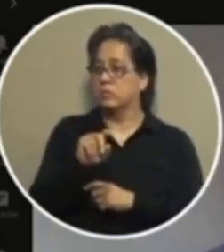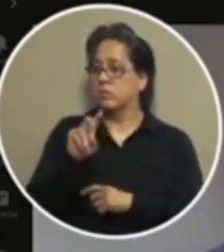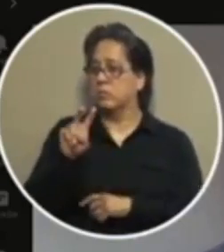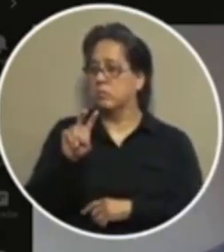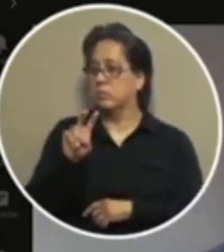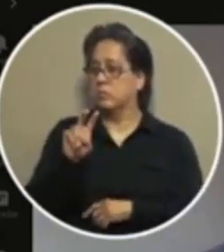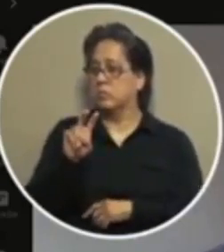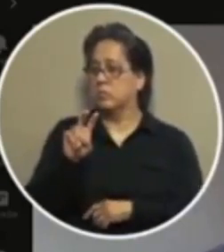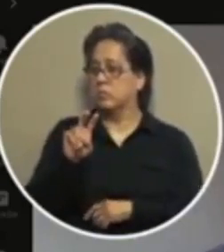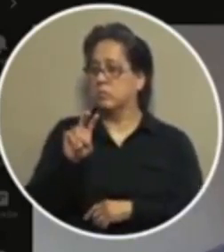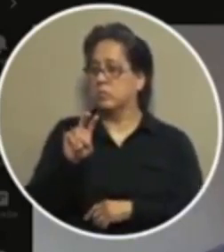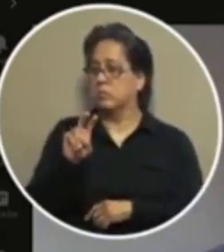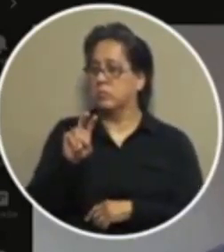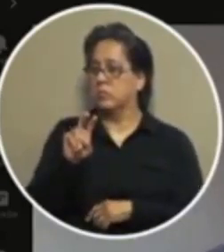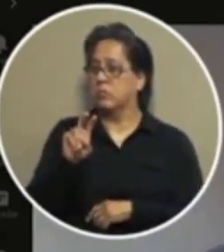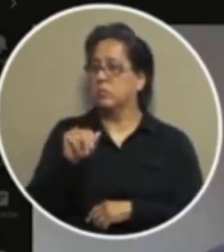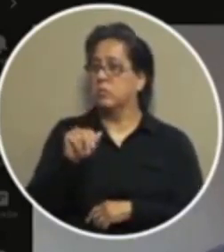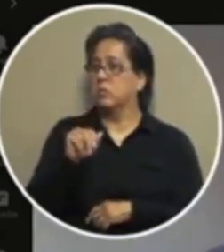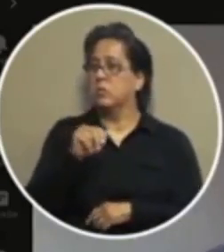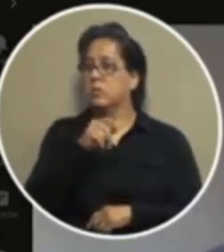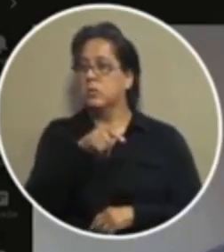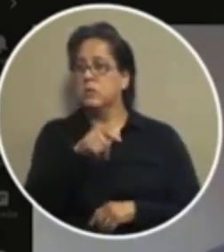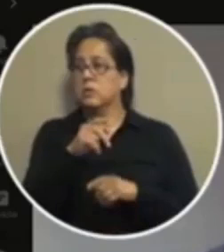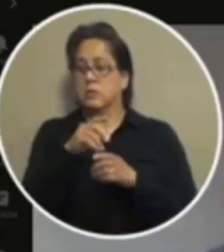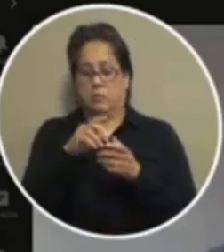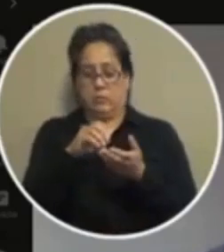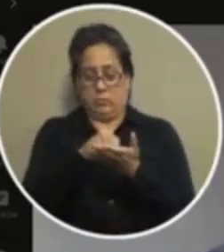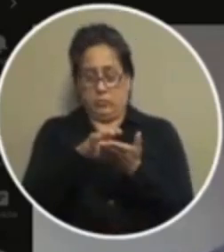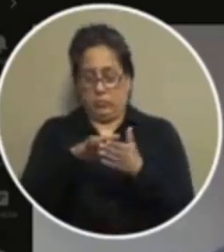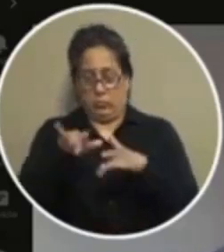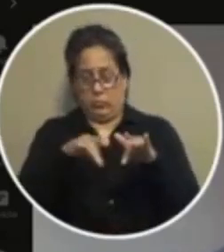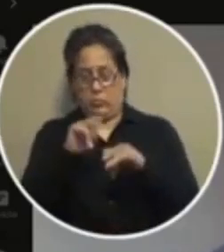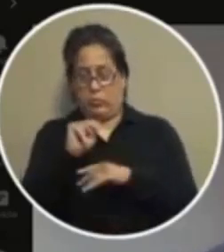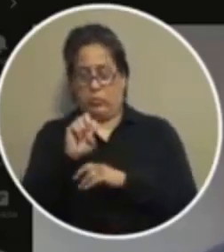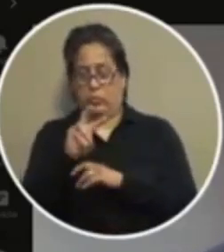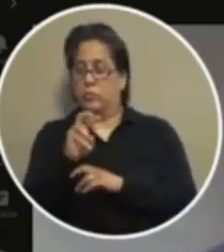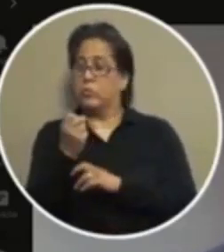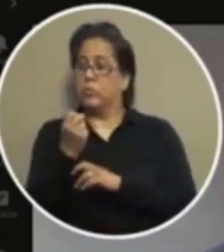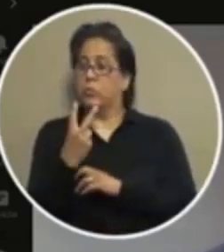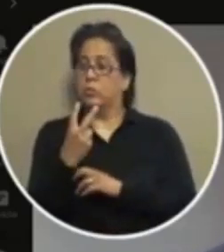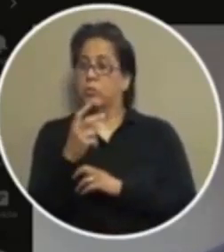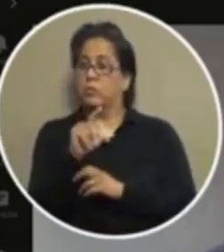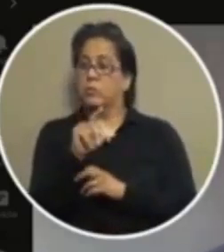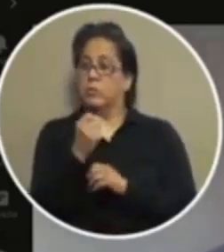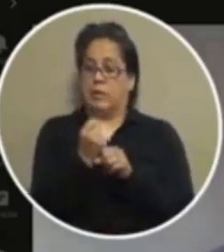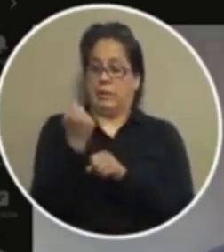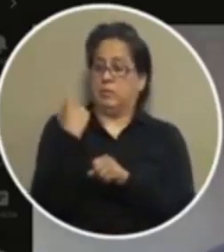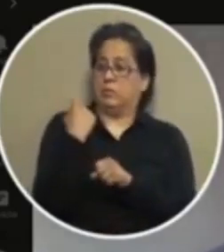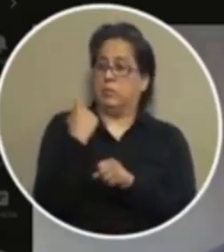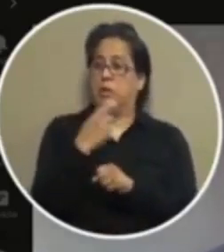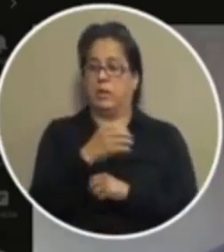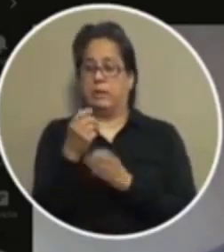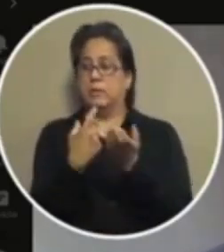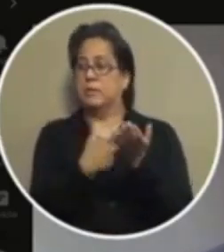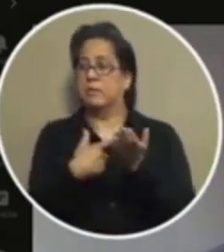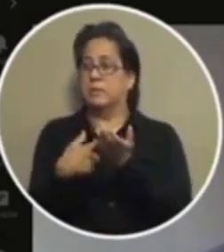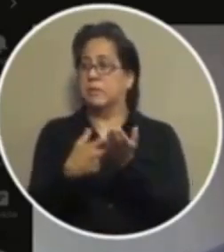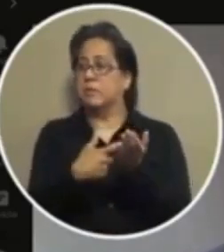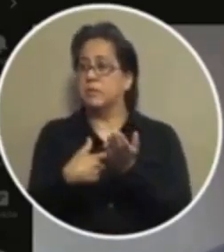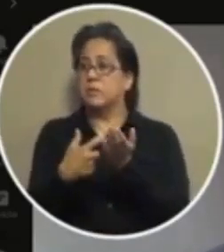other thing too to listen to the meeting the recording of november 12th of 2019 and the discussion